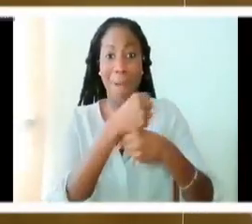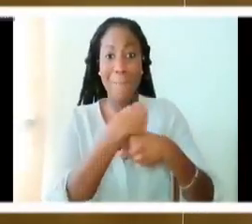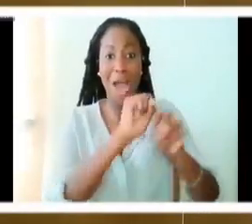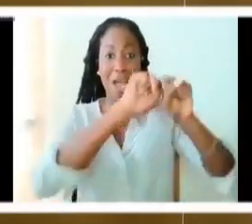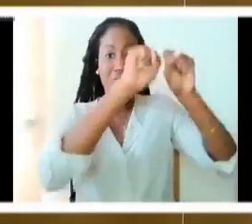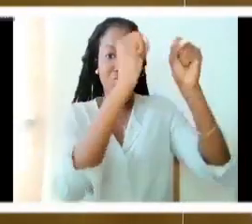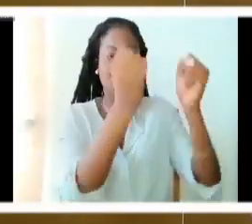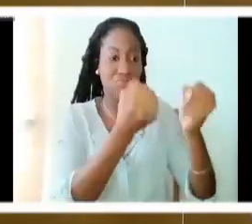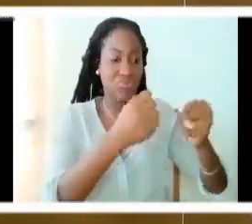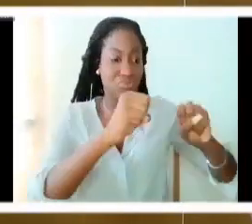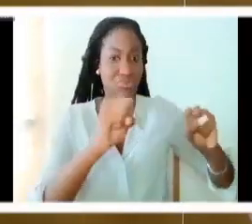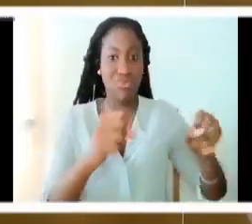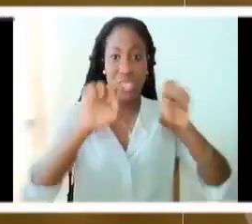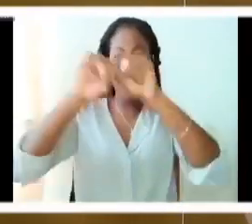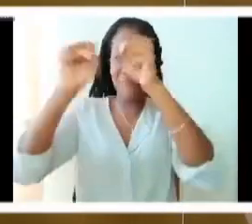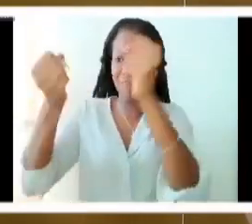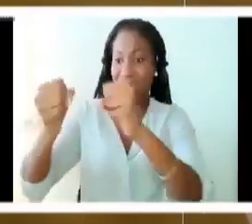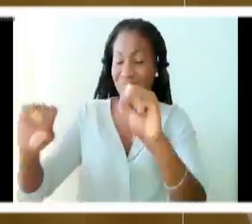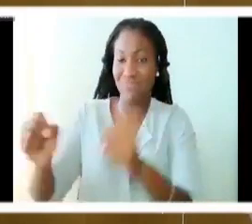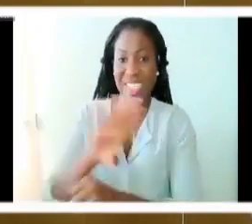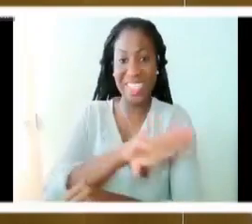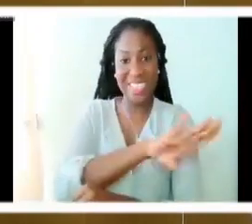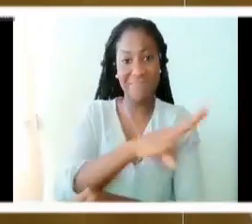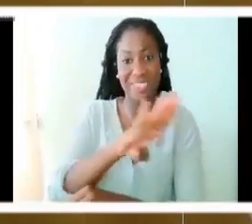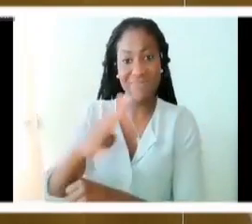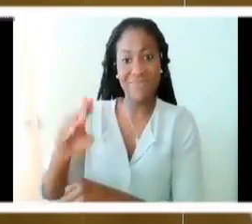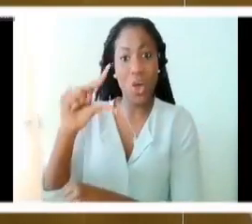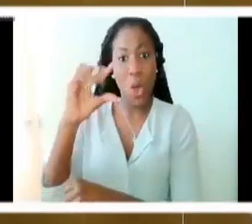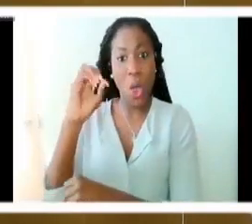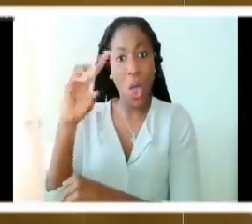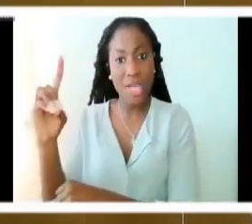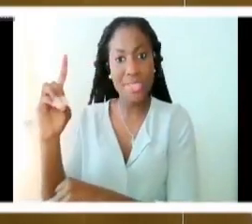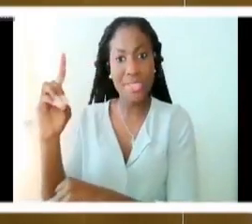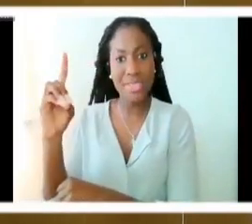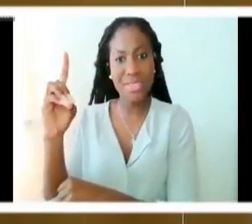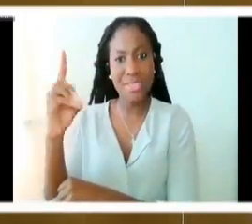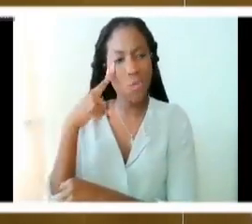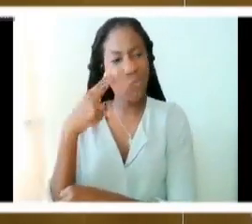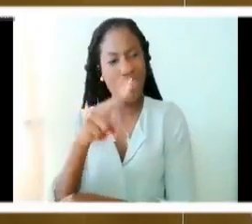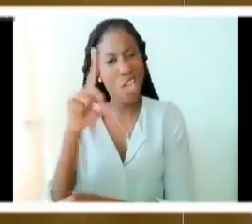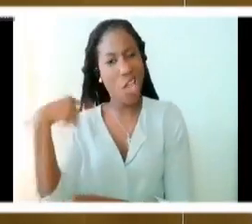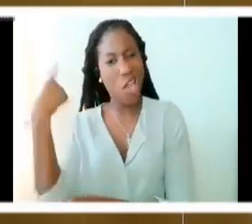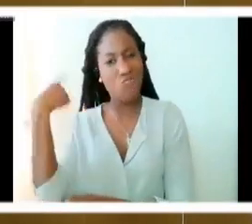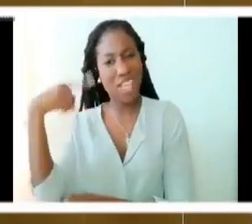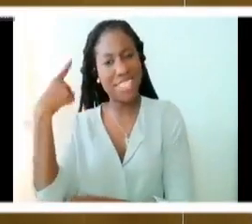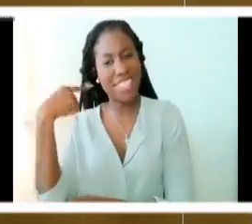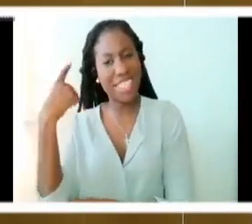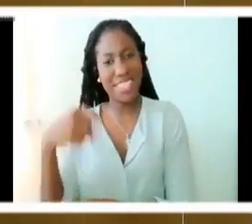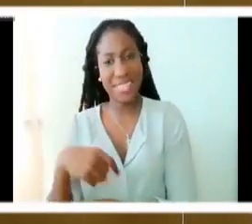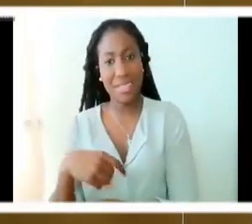back at that and we say, but they were crazy, you know. Well, were they? Are we any different?